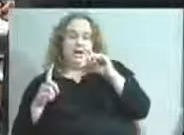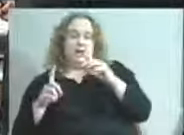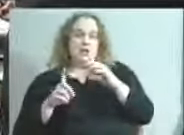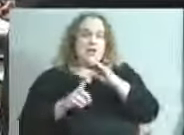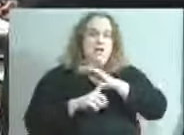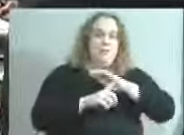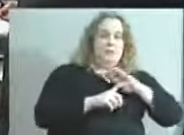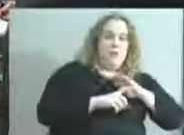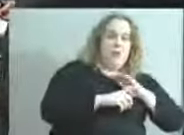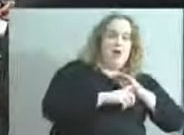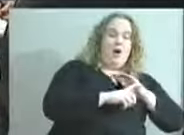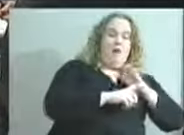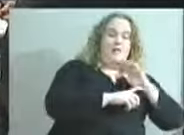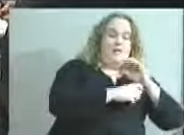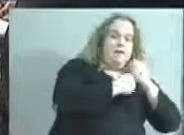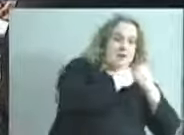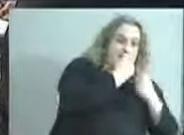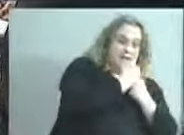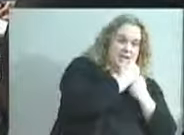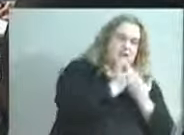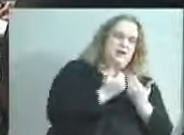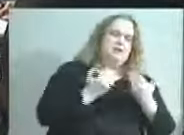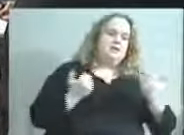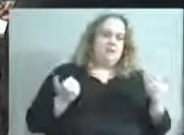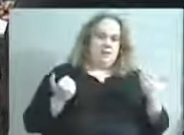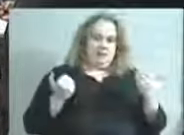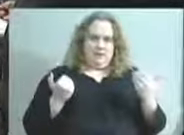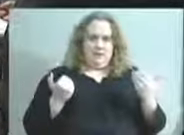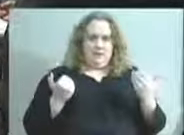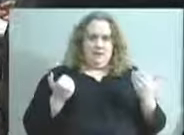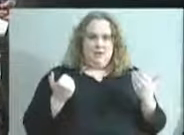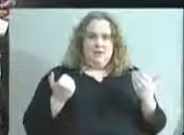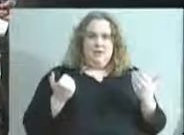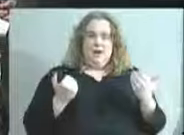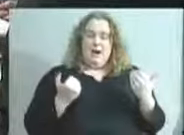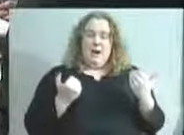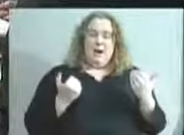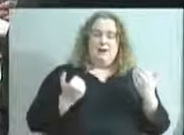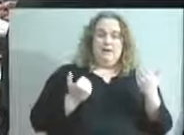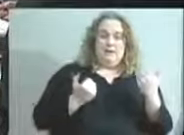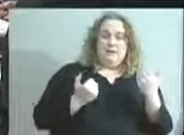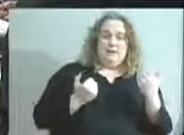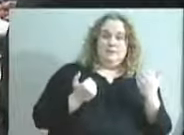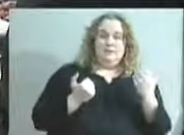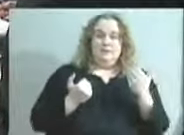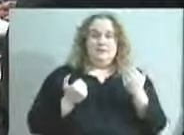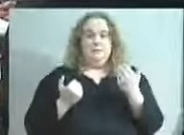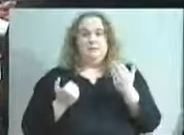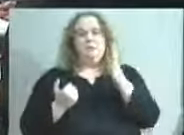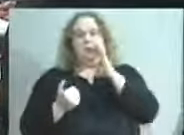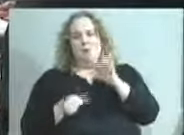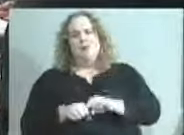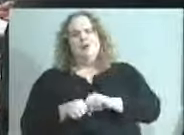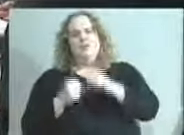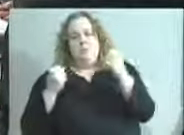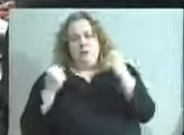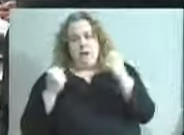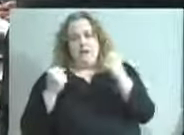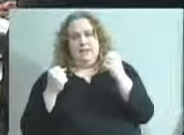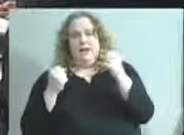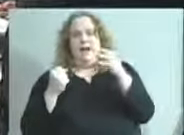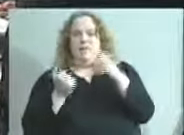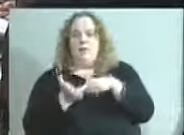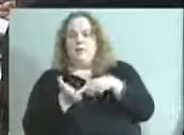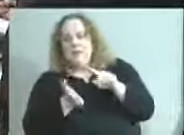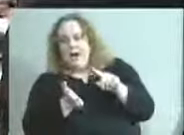regard to payments directly to the superintendent or another employee, that would actually violate the Kentucky school laws.